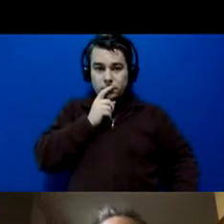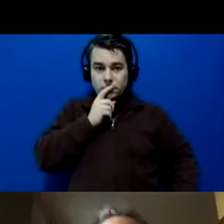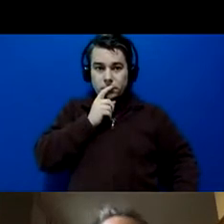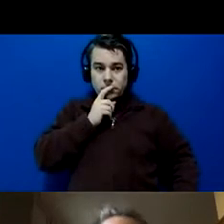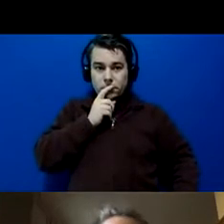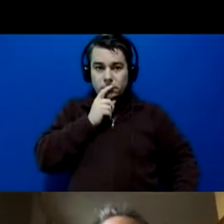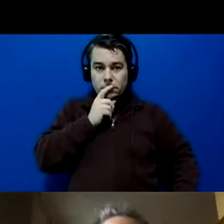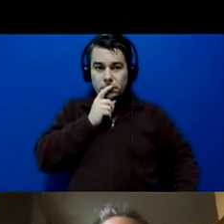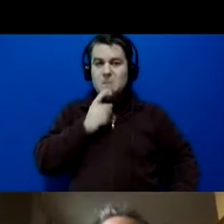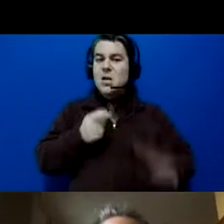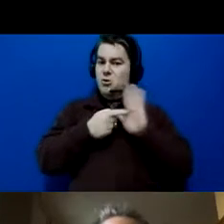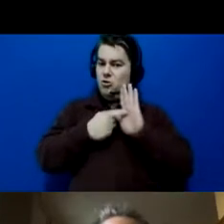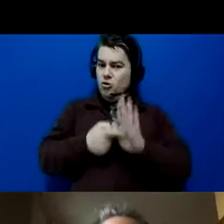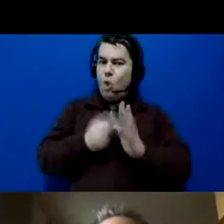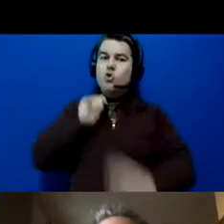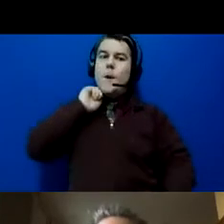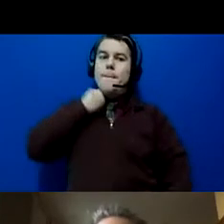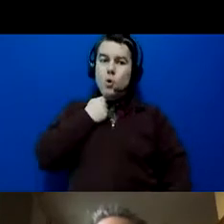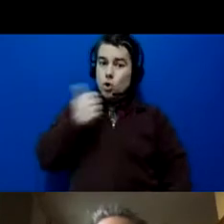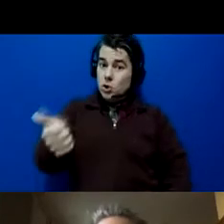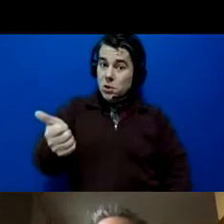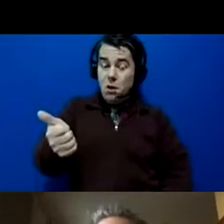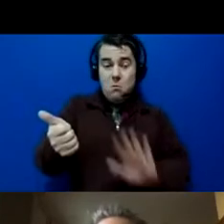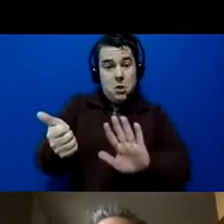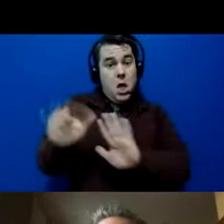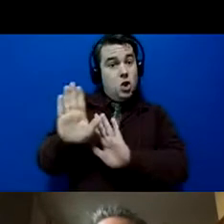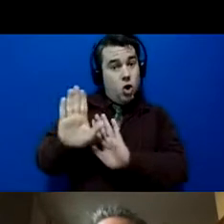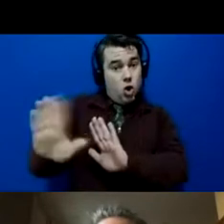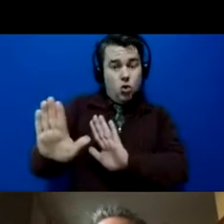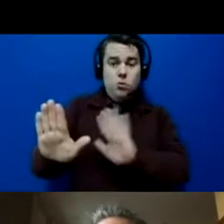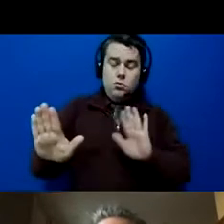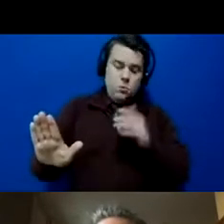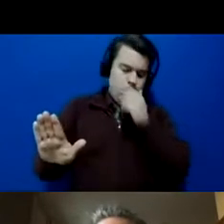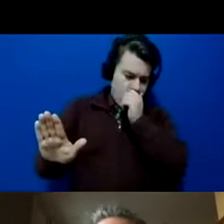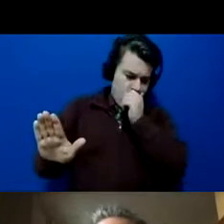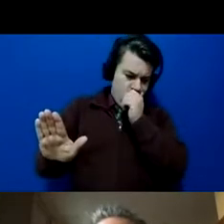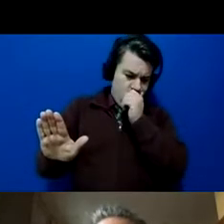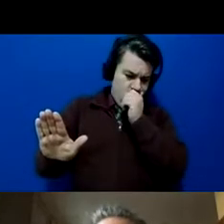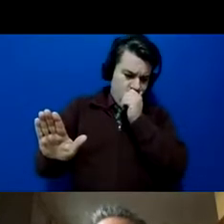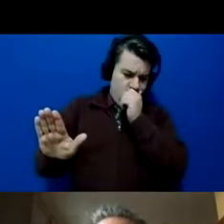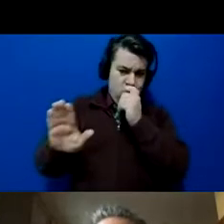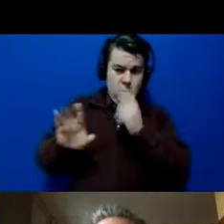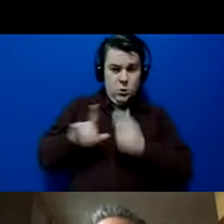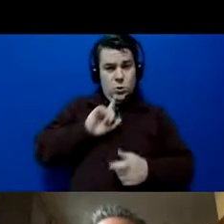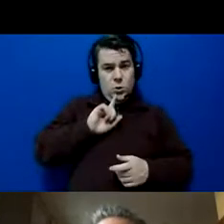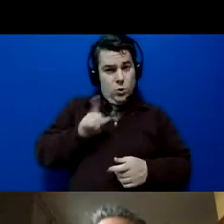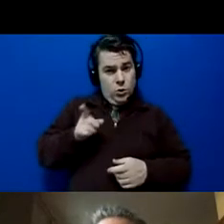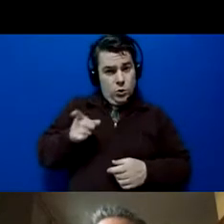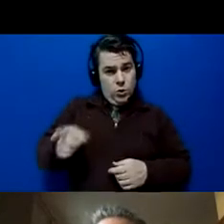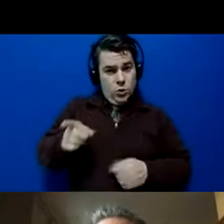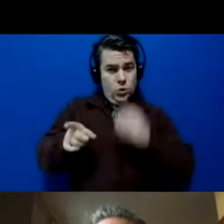it shows that she's muted, but that should just be on her end. Right. Is she on?